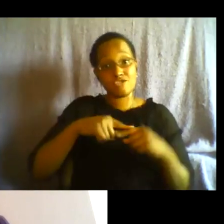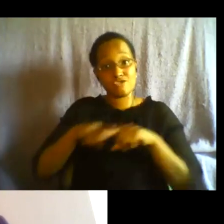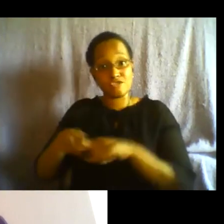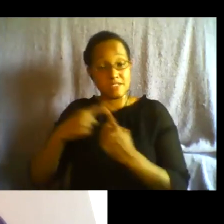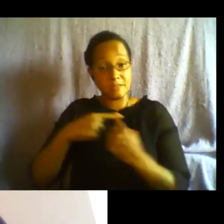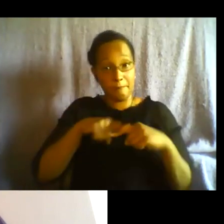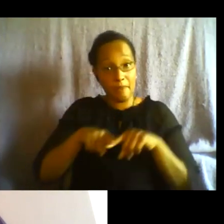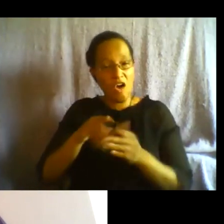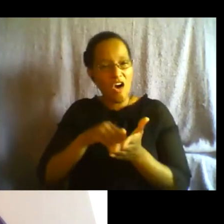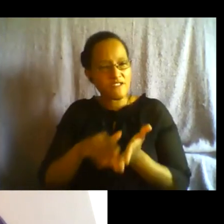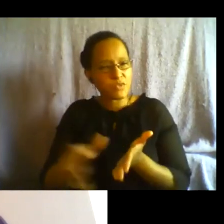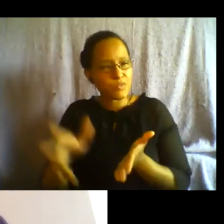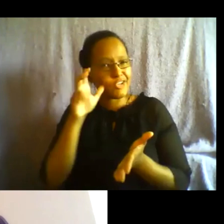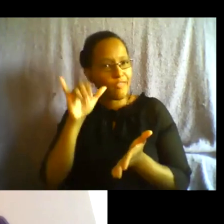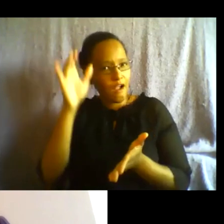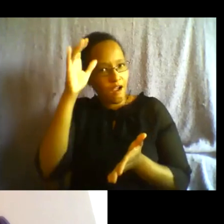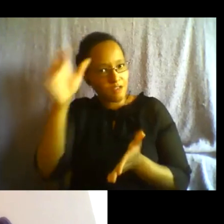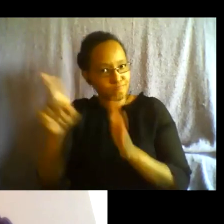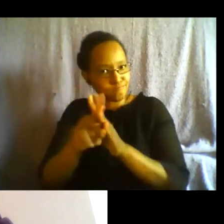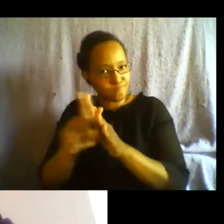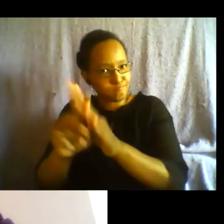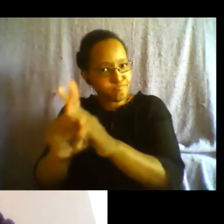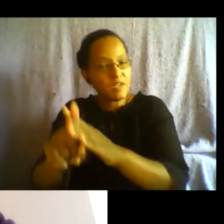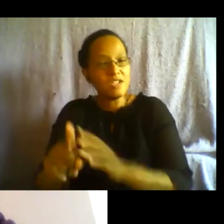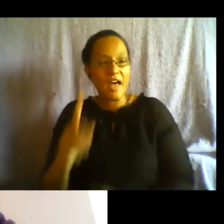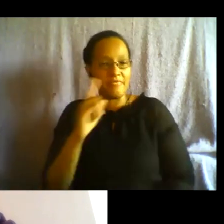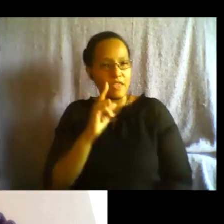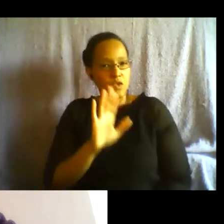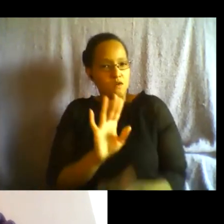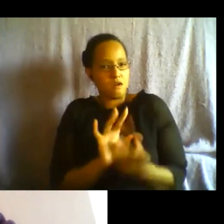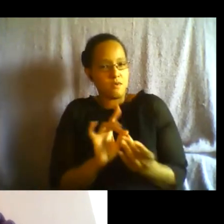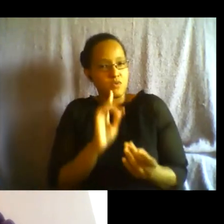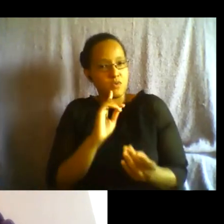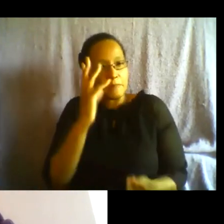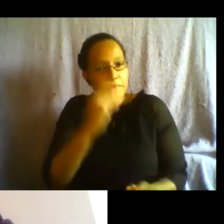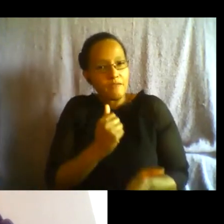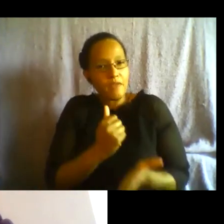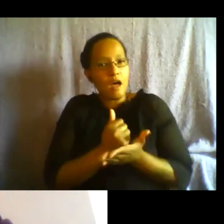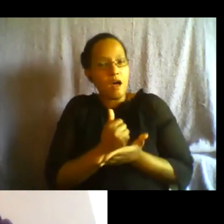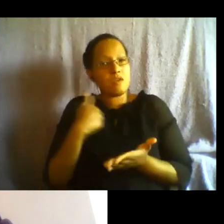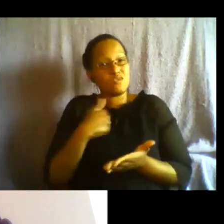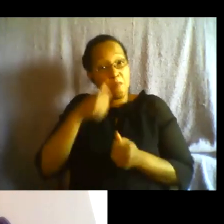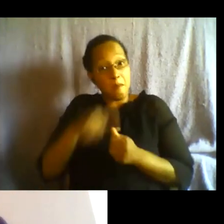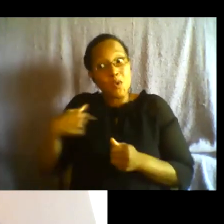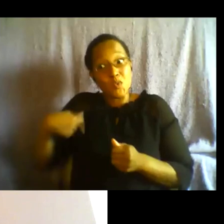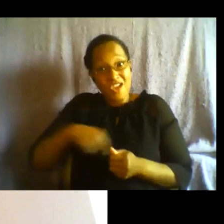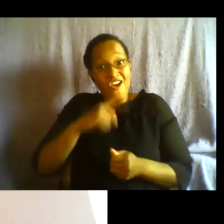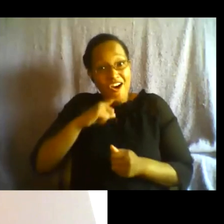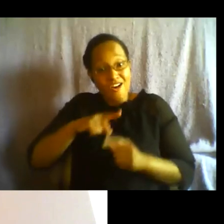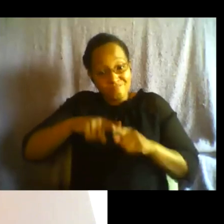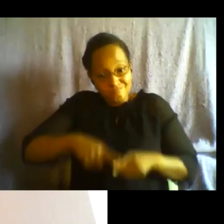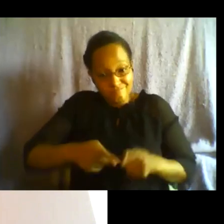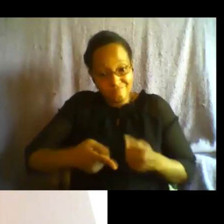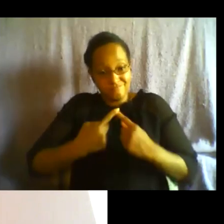and i think this is a really beautiful reminder of how we're also interdependent with the planet with mother earth with